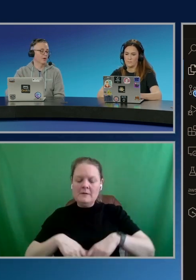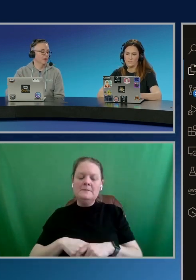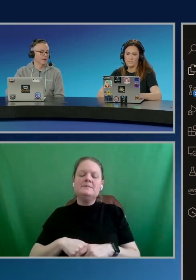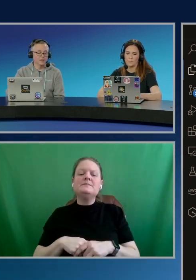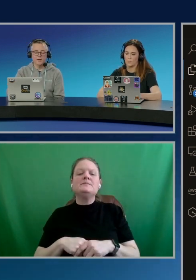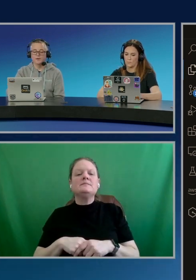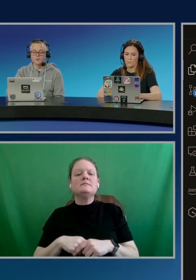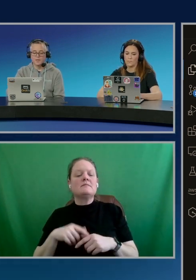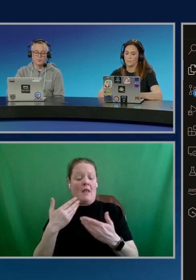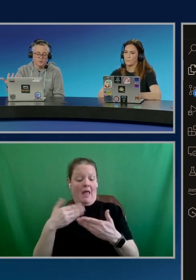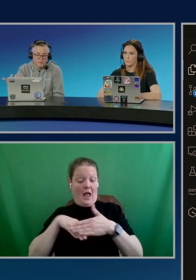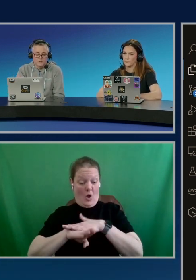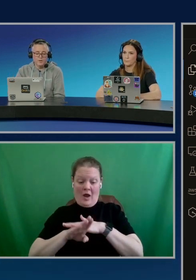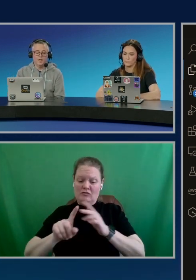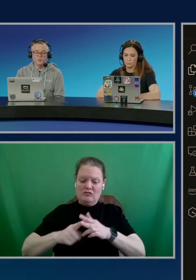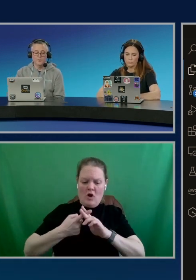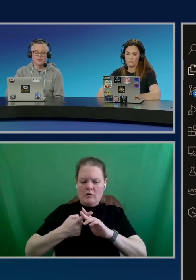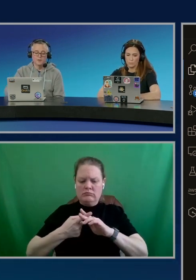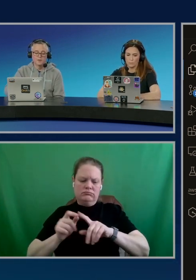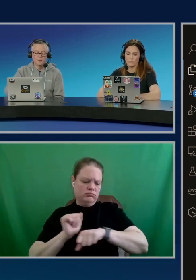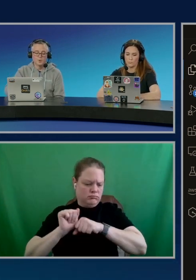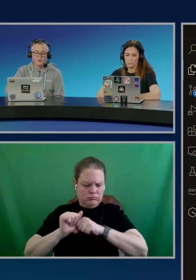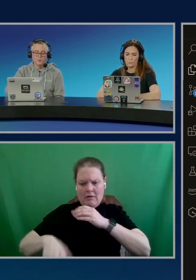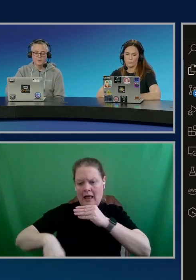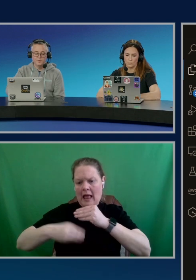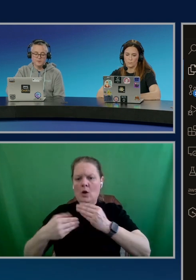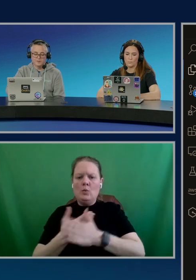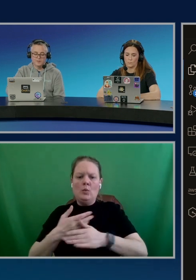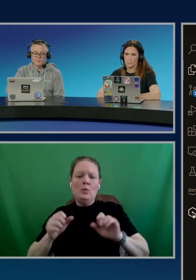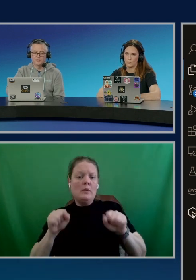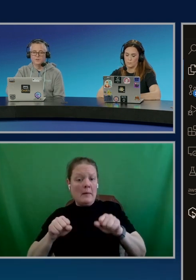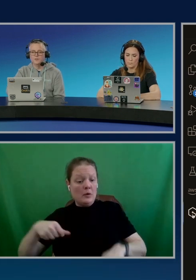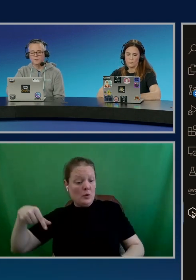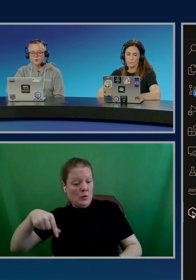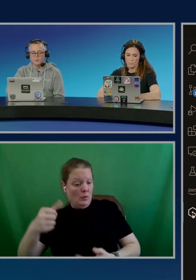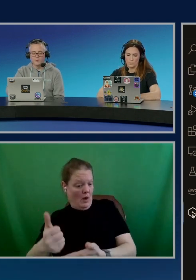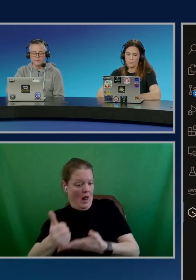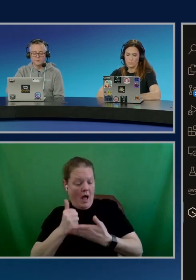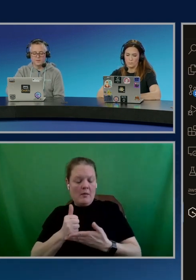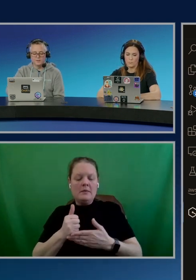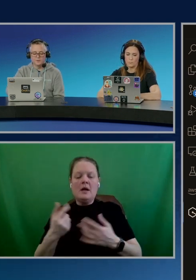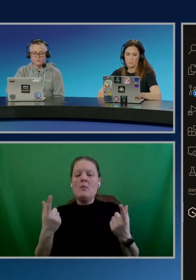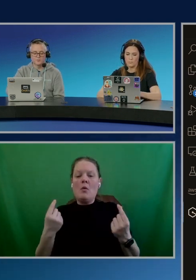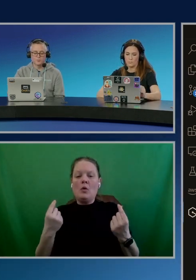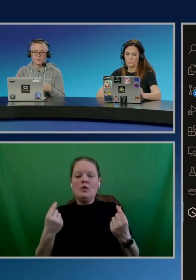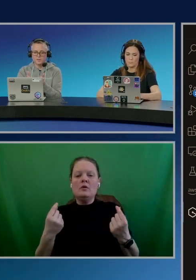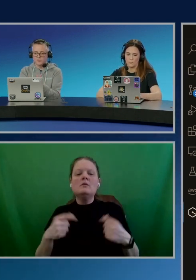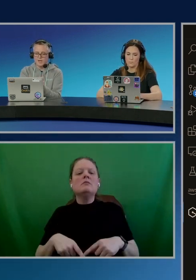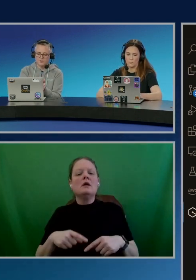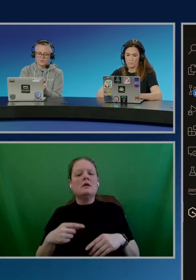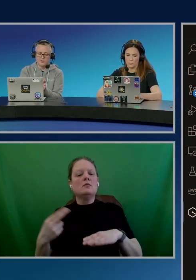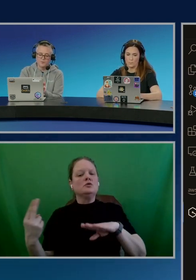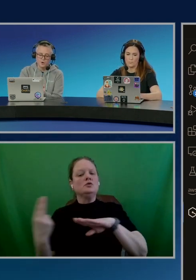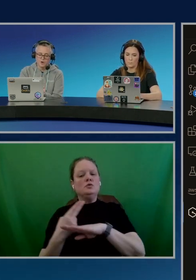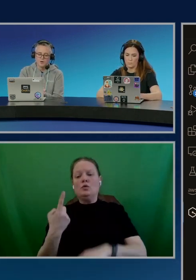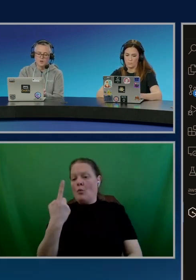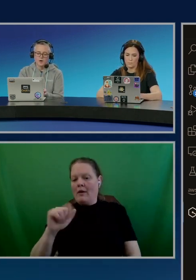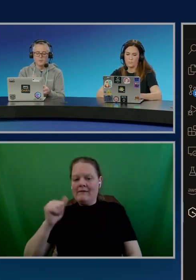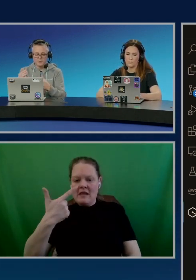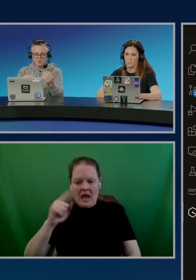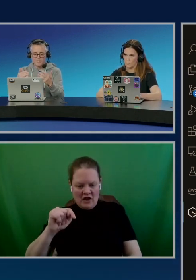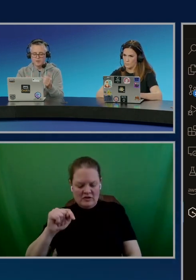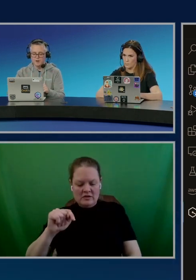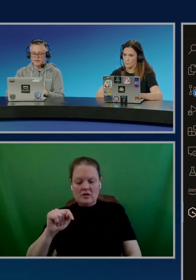in here and start working on it and add new capabilities. Q would help me. But what I want to do this time is invoke one of these agents. So, we looked at chat just before,